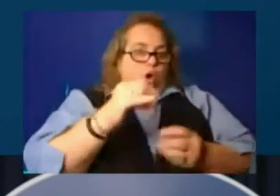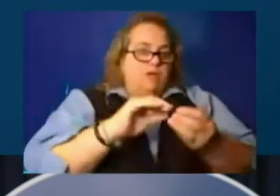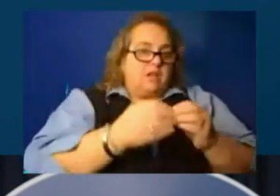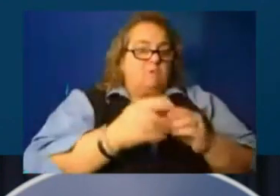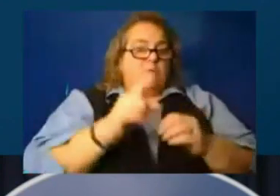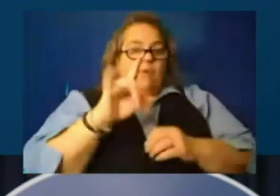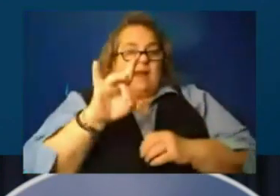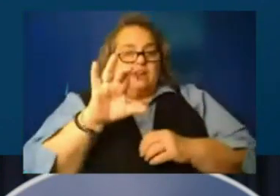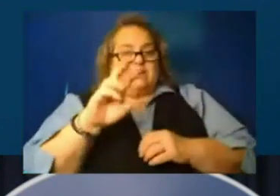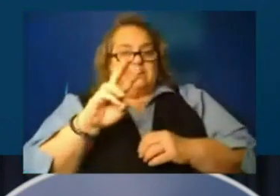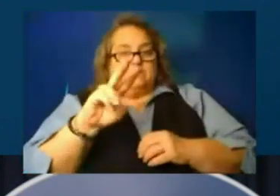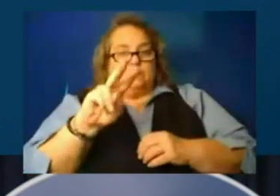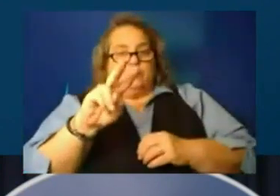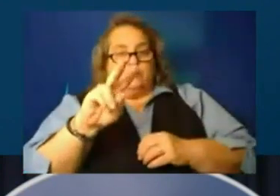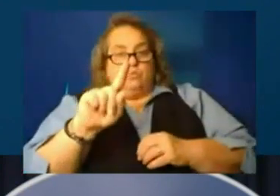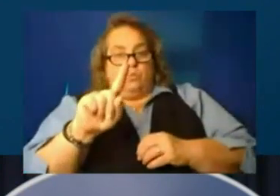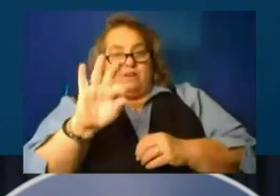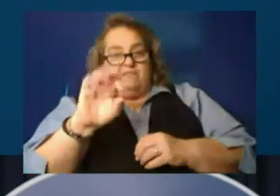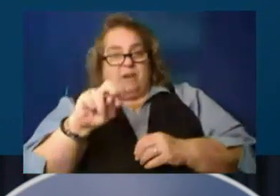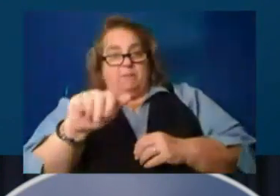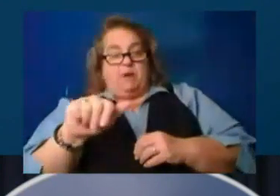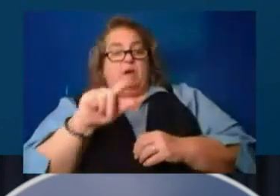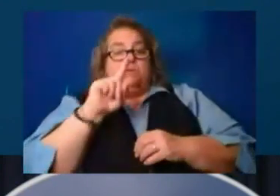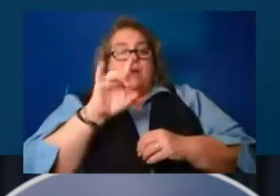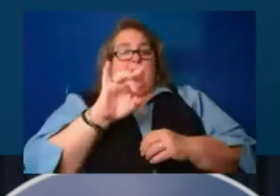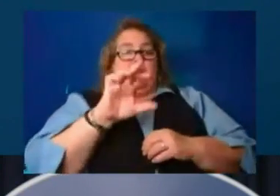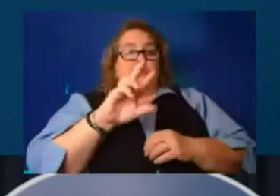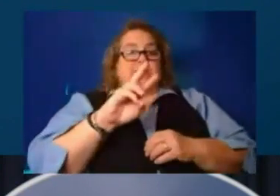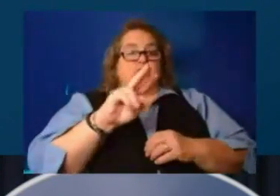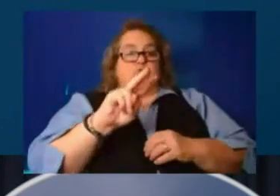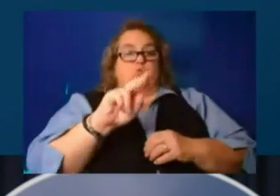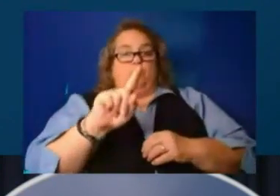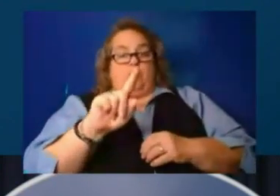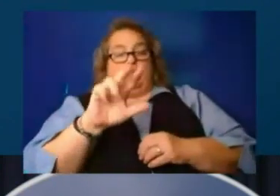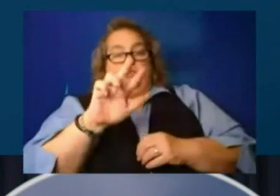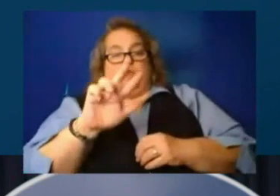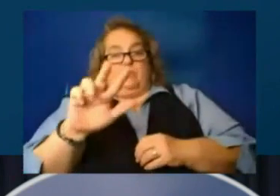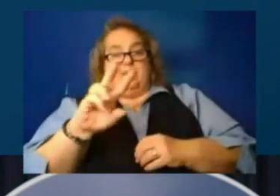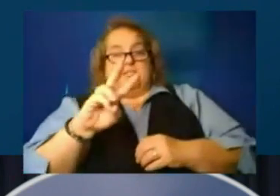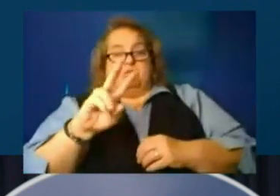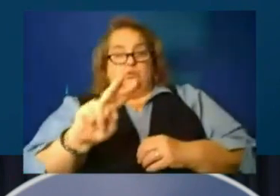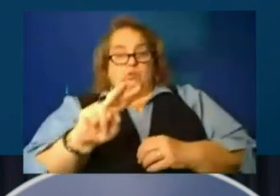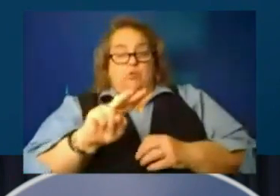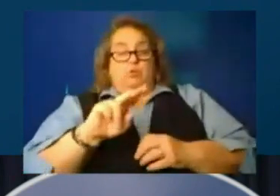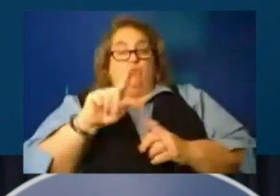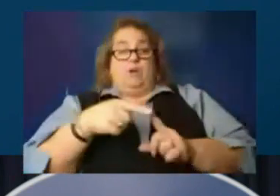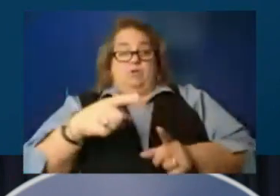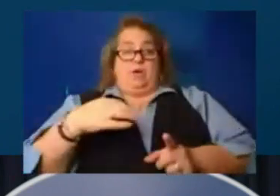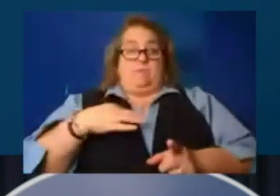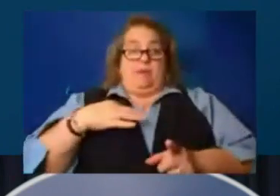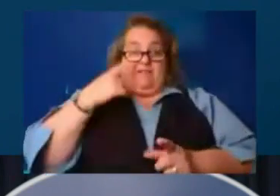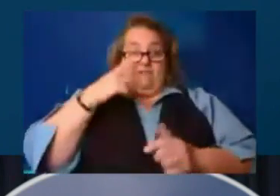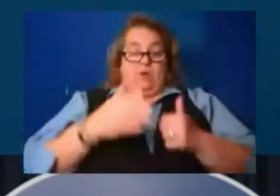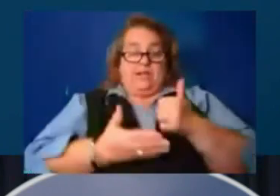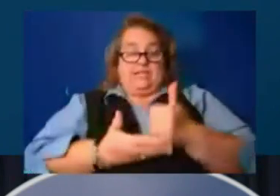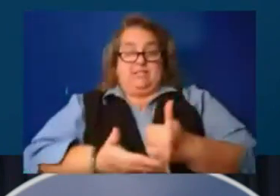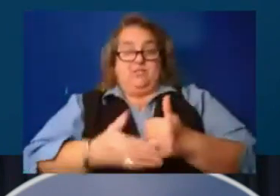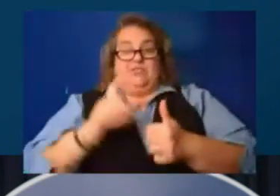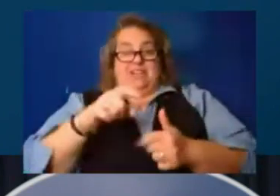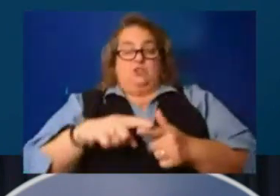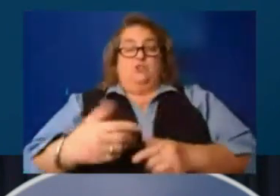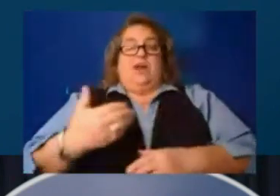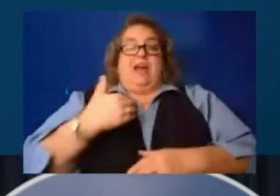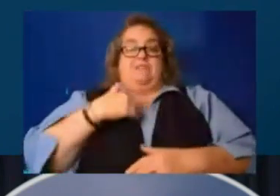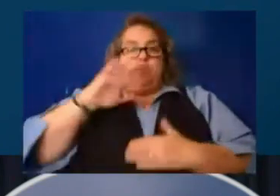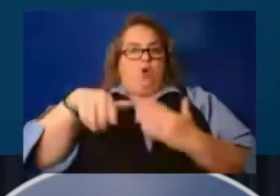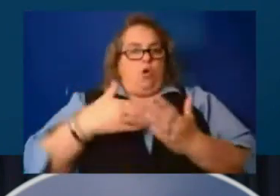1-800-621-3362. Um, when applying for assistance, you need to have all your information,